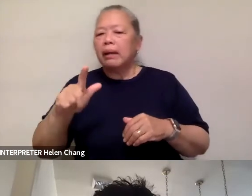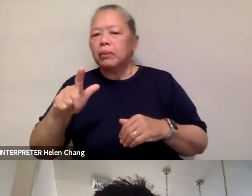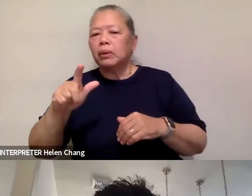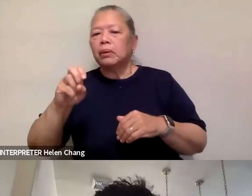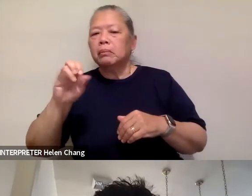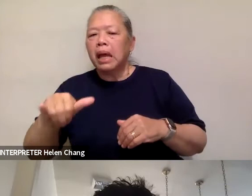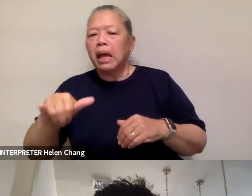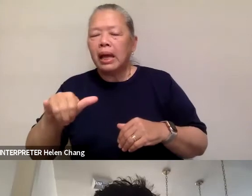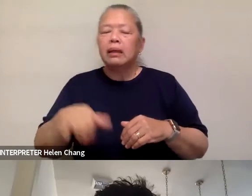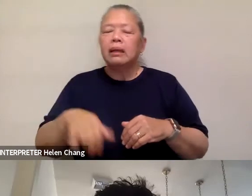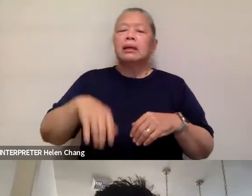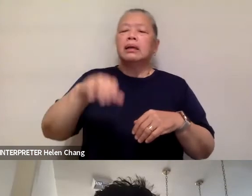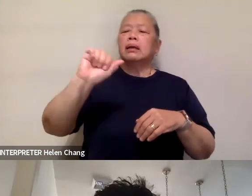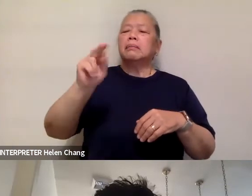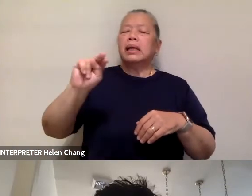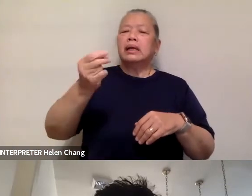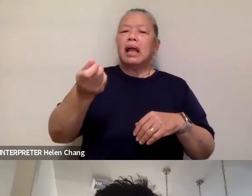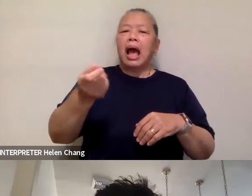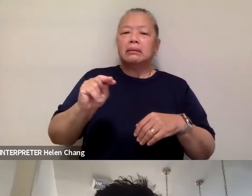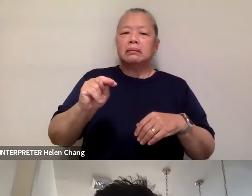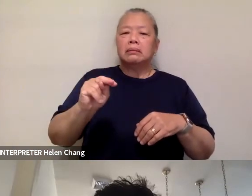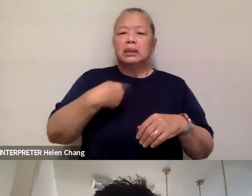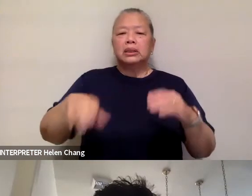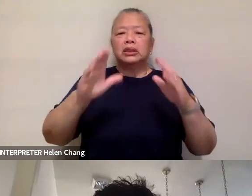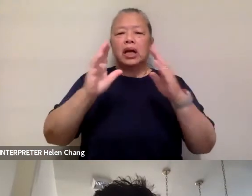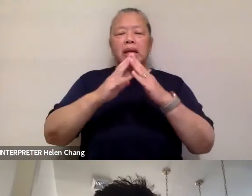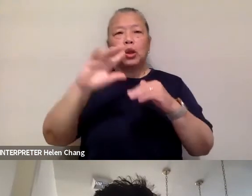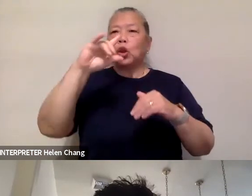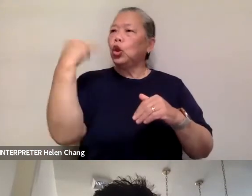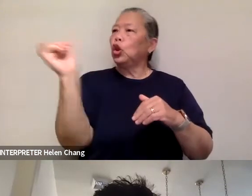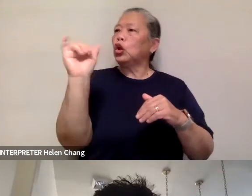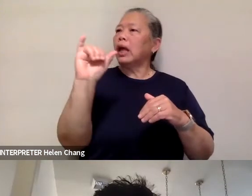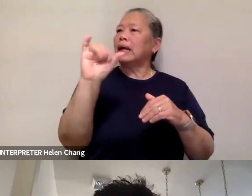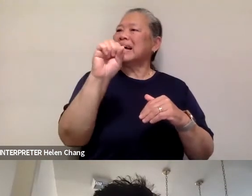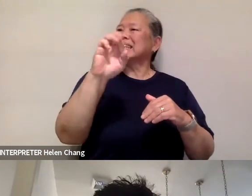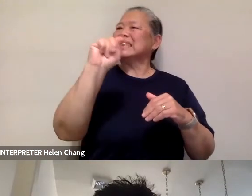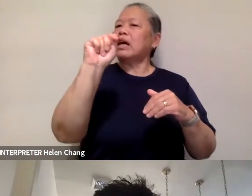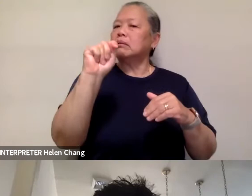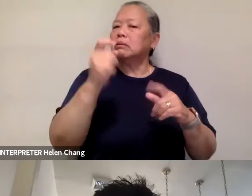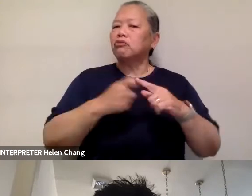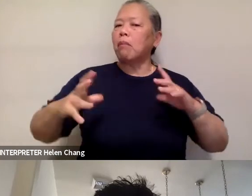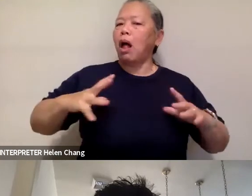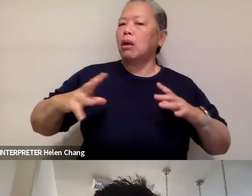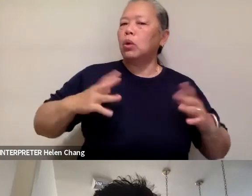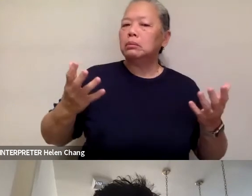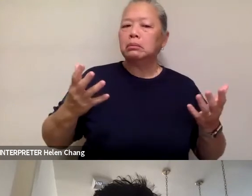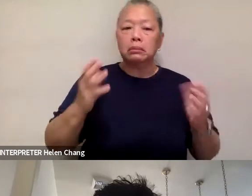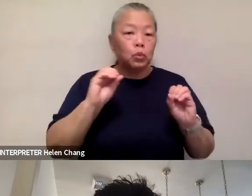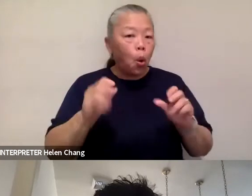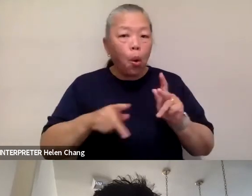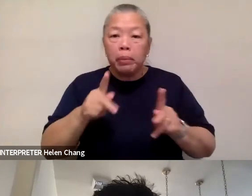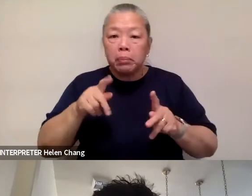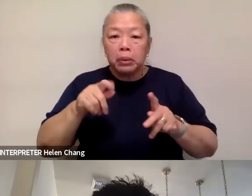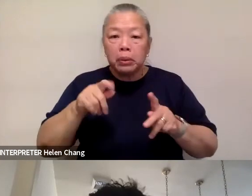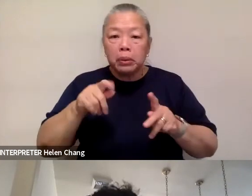a movie set from a Hollywood Chinatown set. There were no pedestrians, there were no cars,